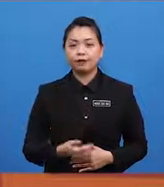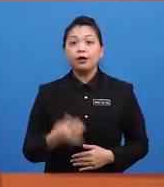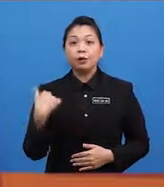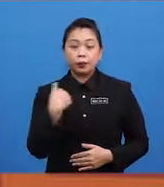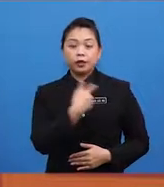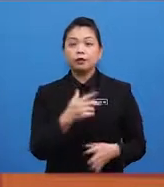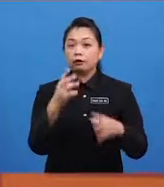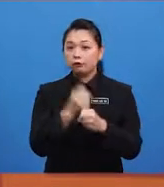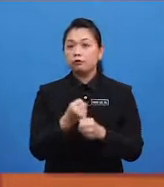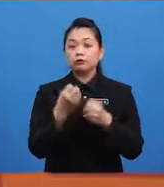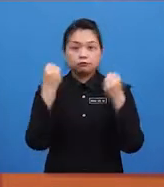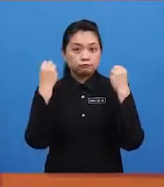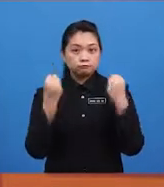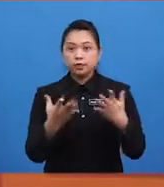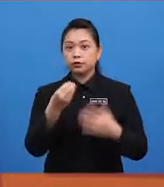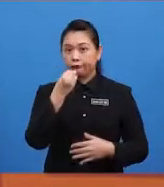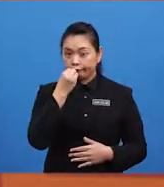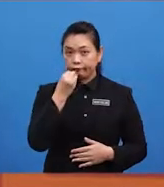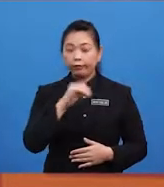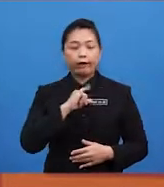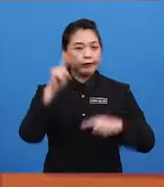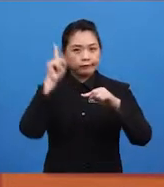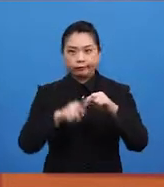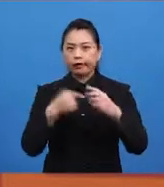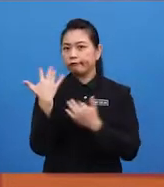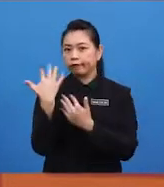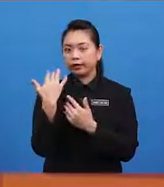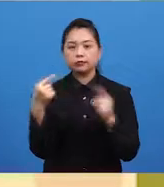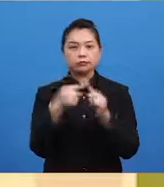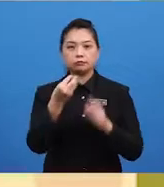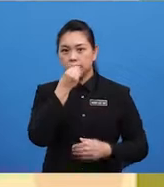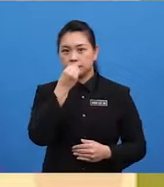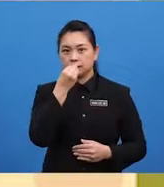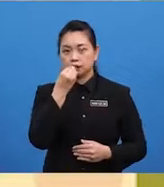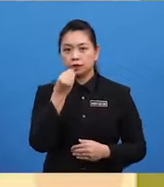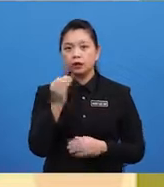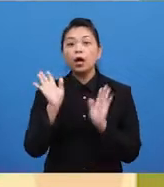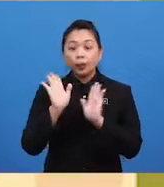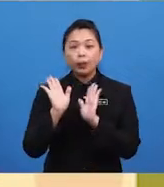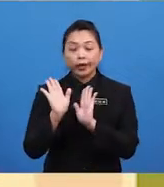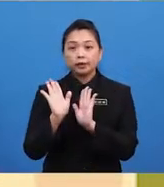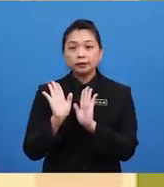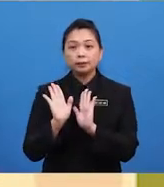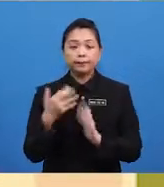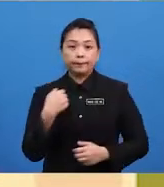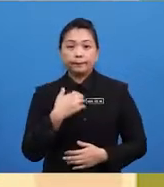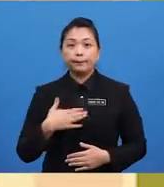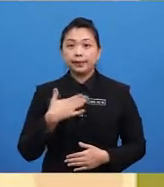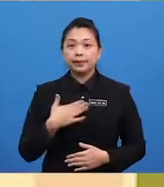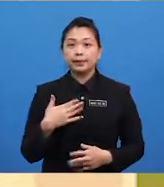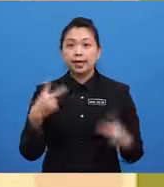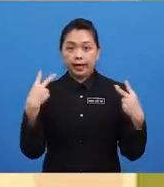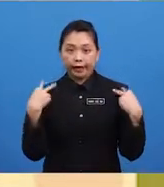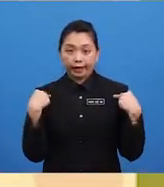so much food here. I can't wait to eat. Wait, Yolo. We still have more